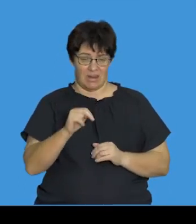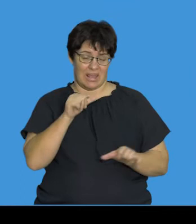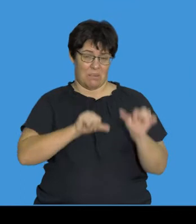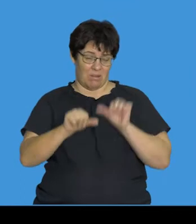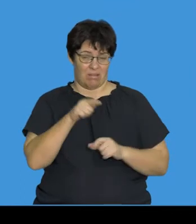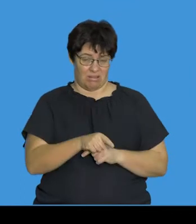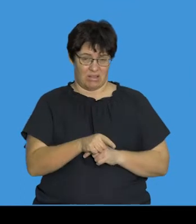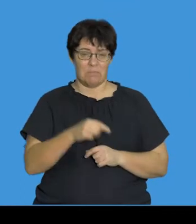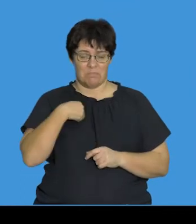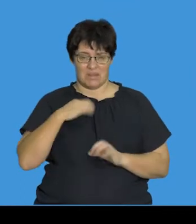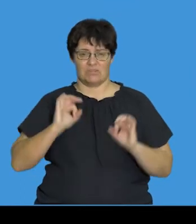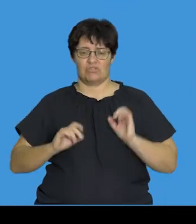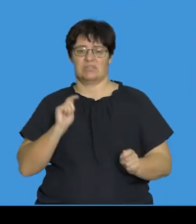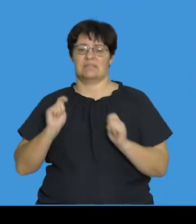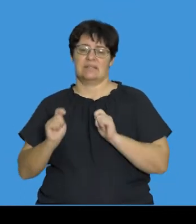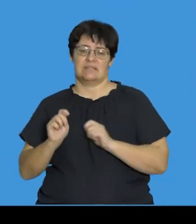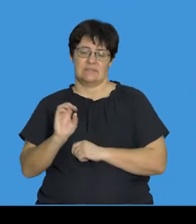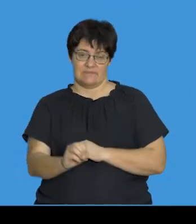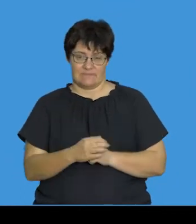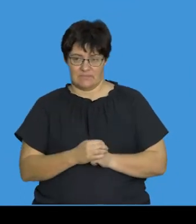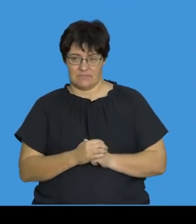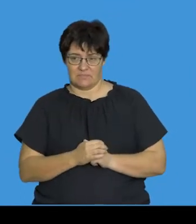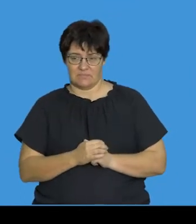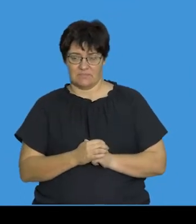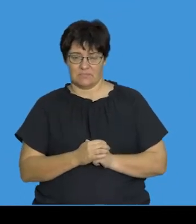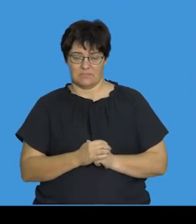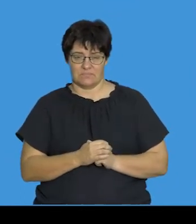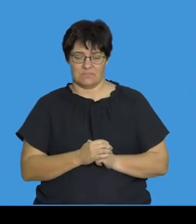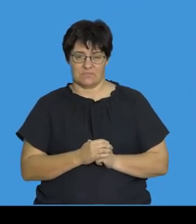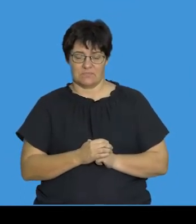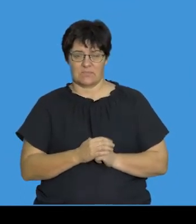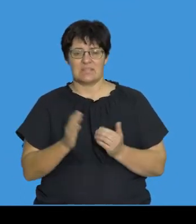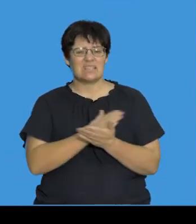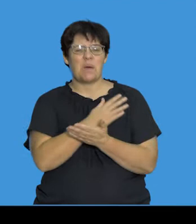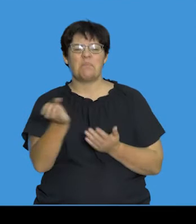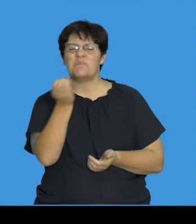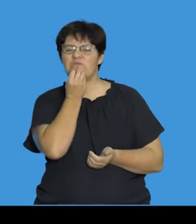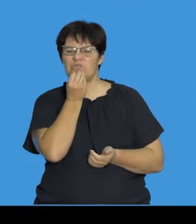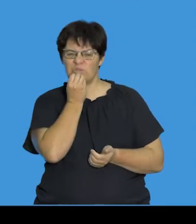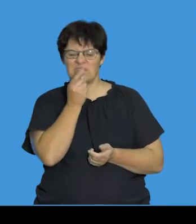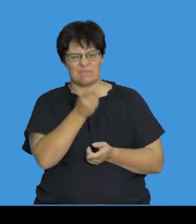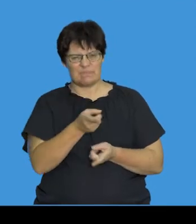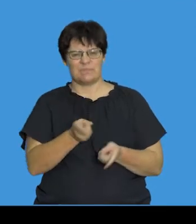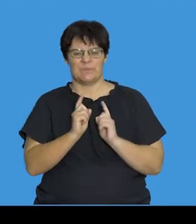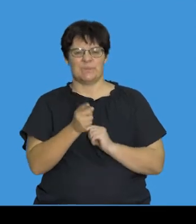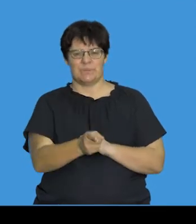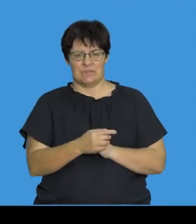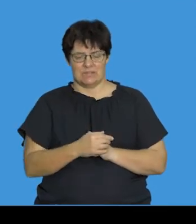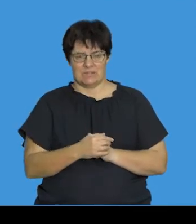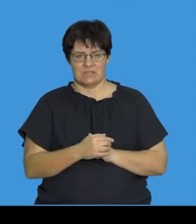chemicals, and these can alter our cells. We know that there are certain types of foods that contain